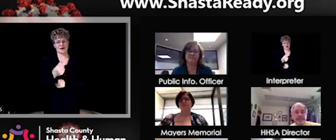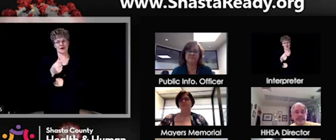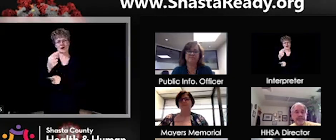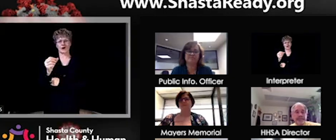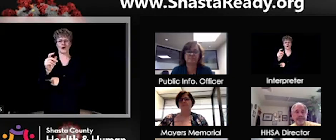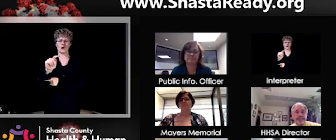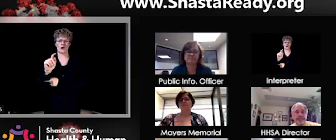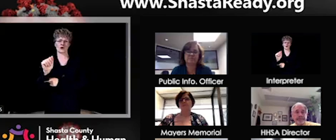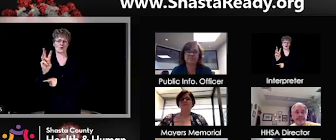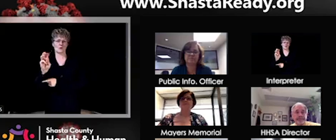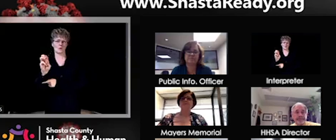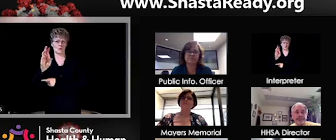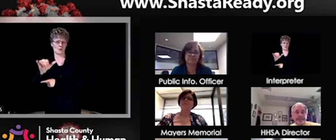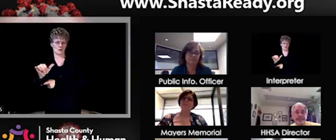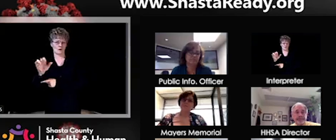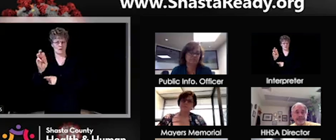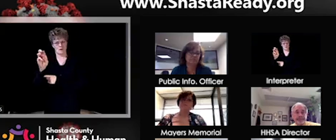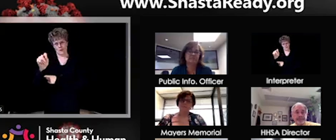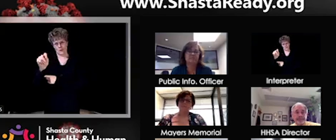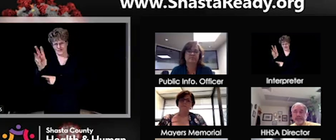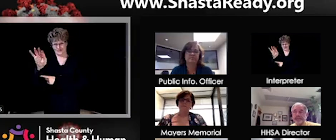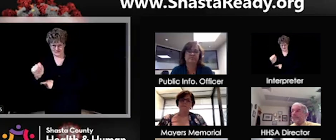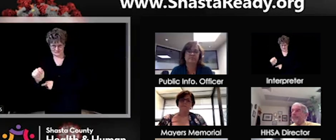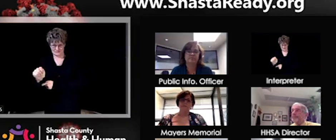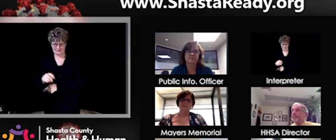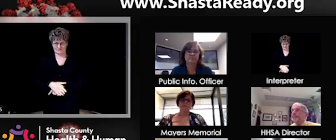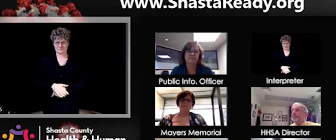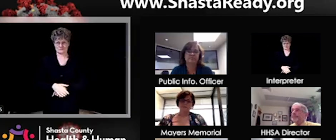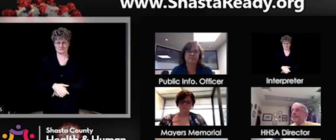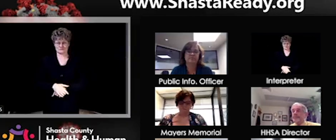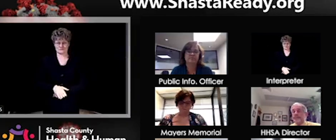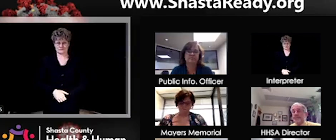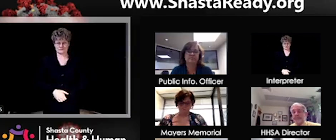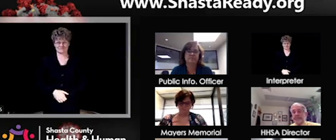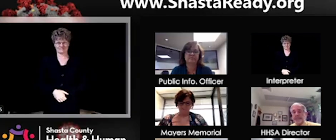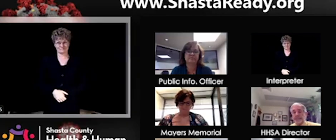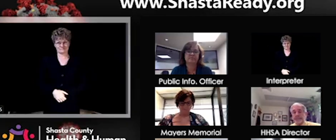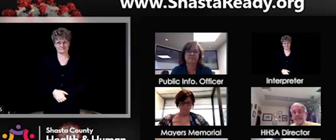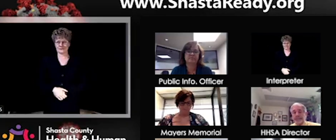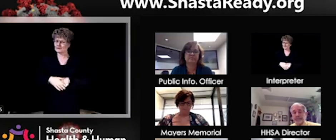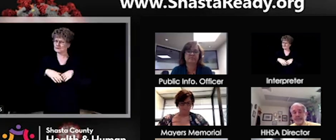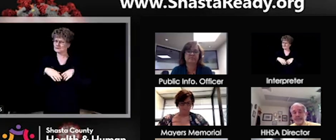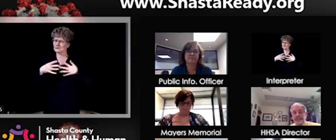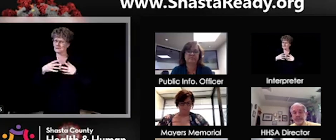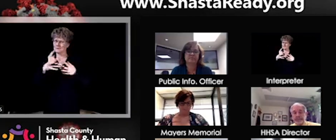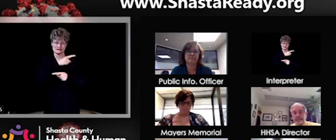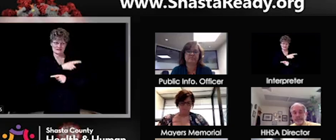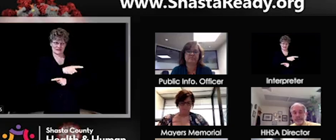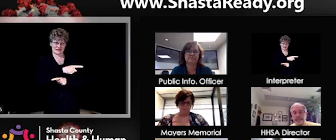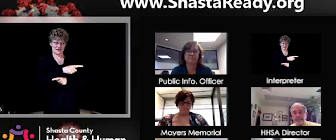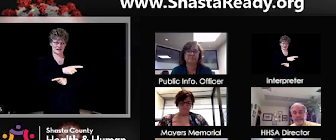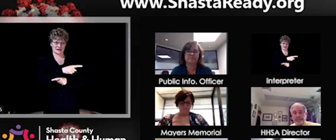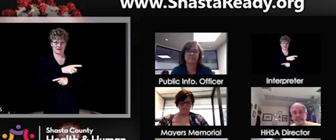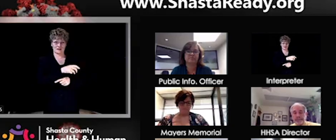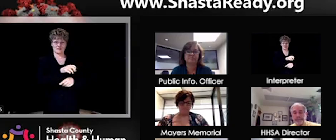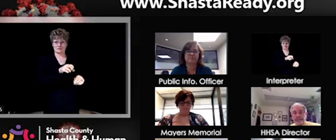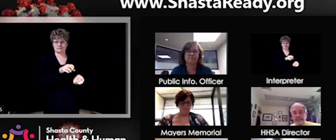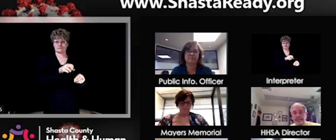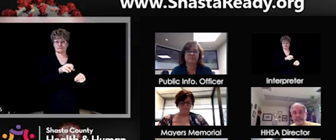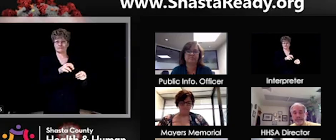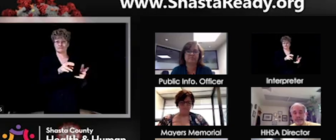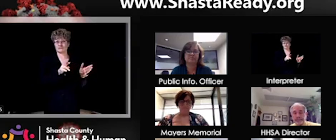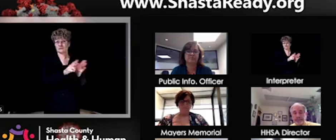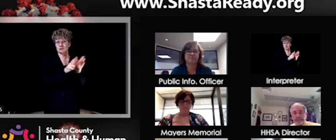law enforcement become stricter? I'm asking because there are some businesses that I have seen, hair salons, nail salons that are